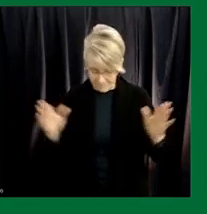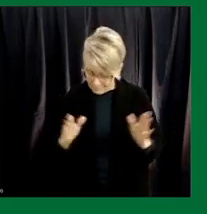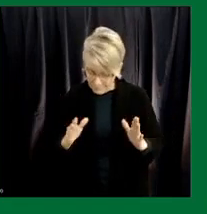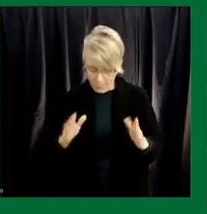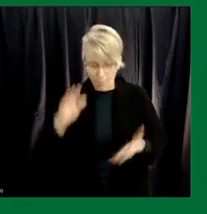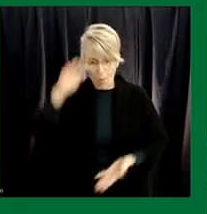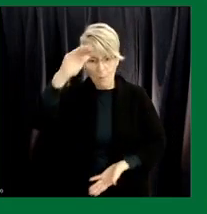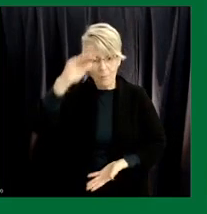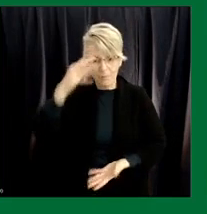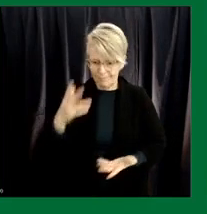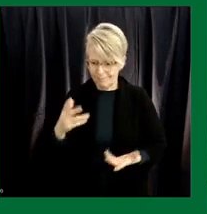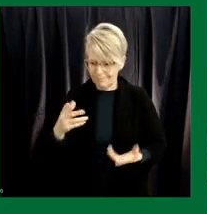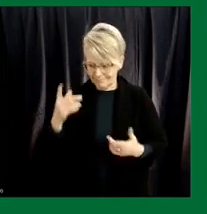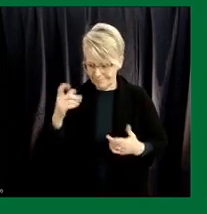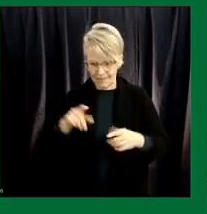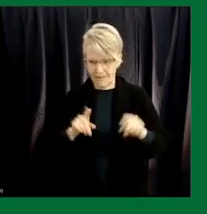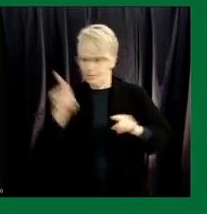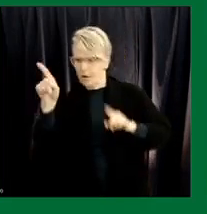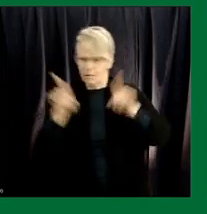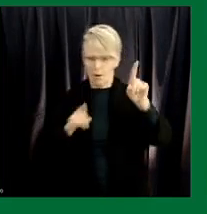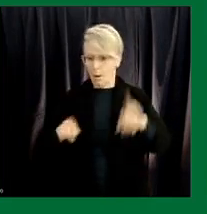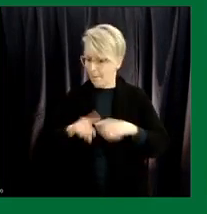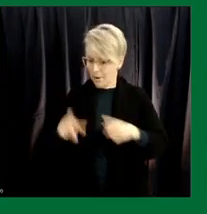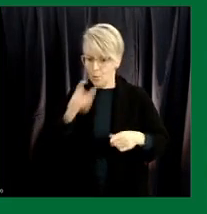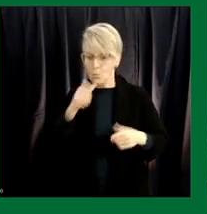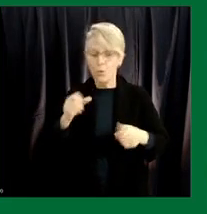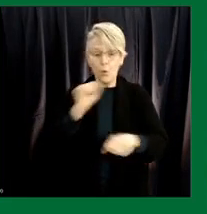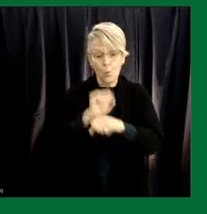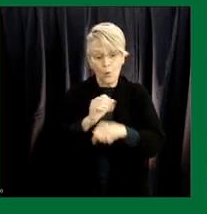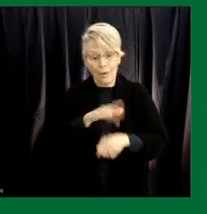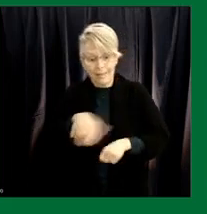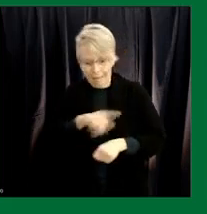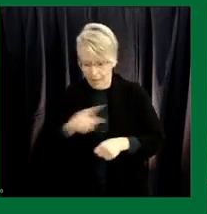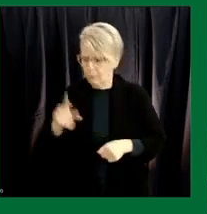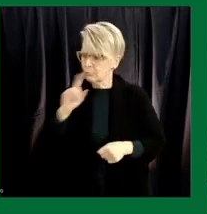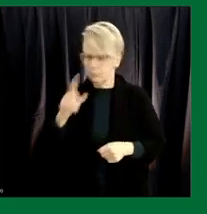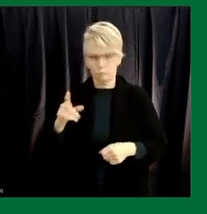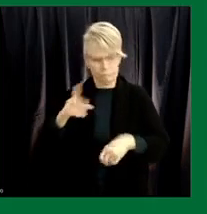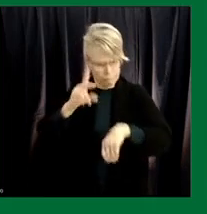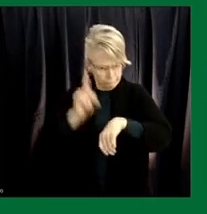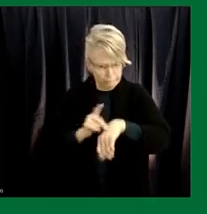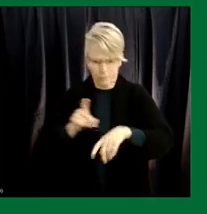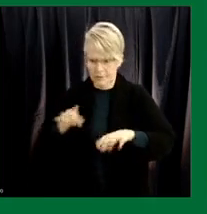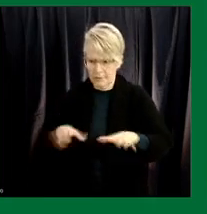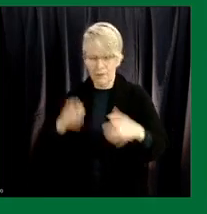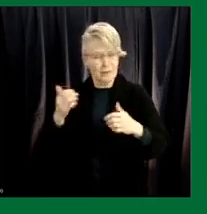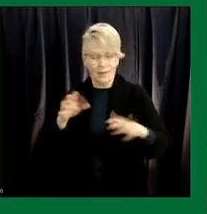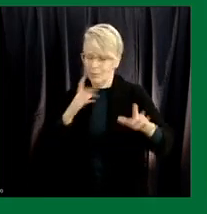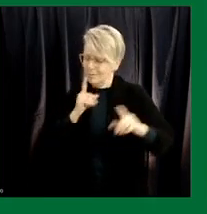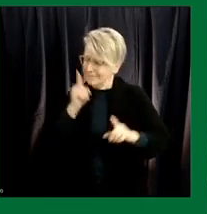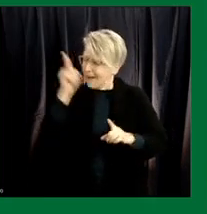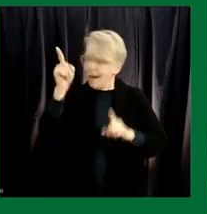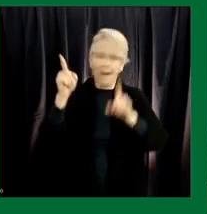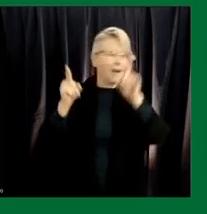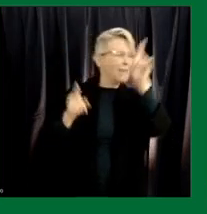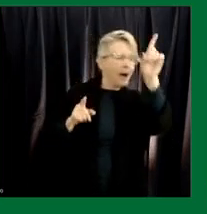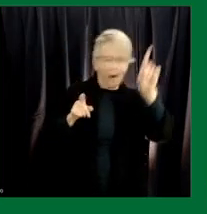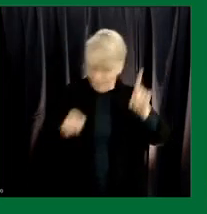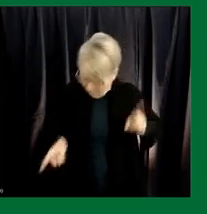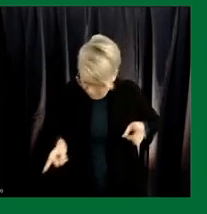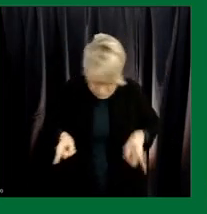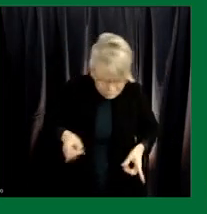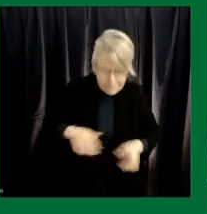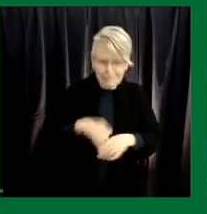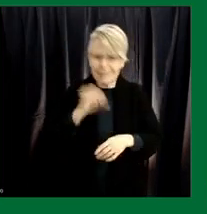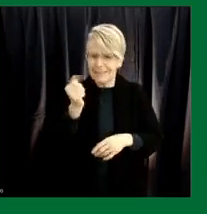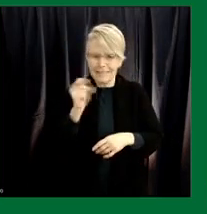healthcare providers have been very diligent in taking vaccine to the furthest corners of saskatchewan um and you know